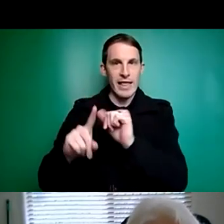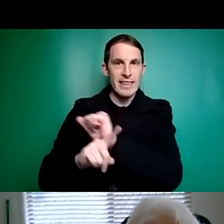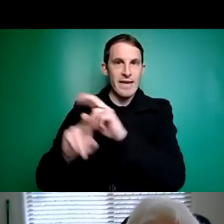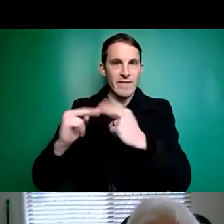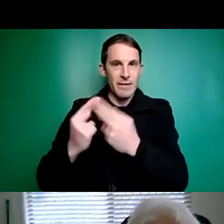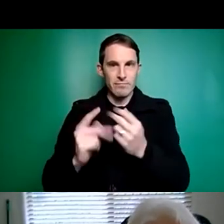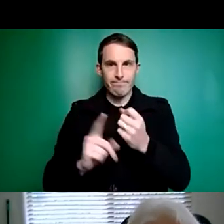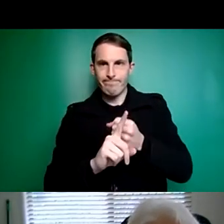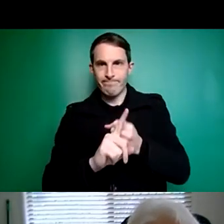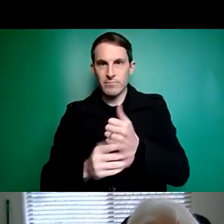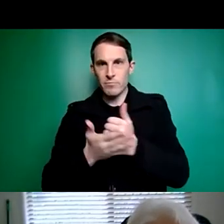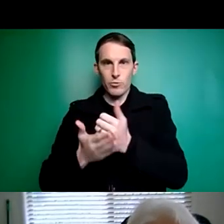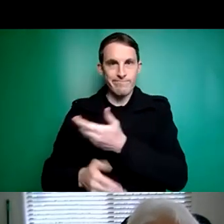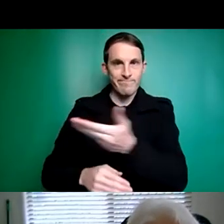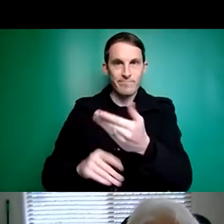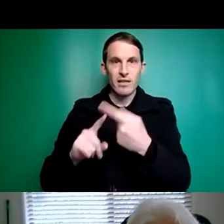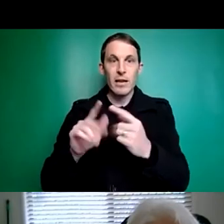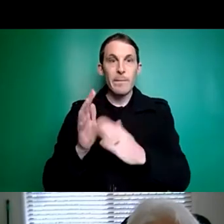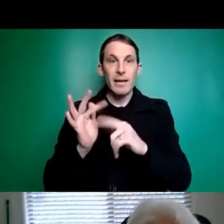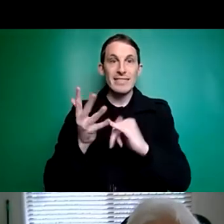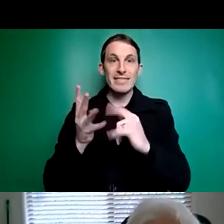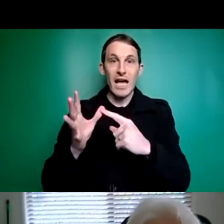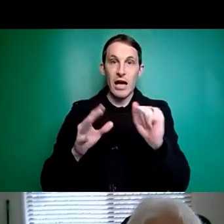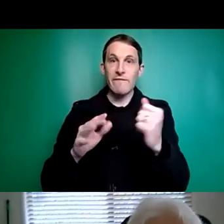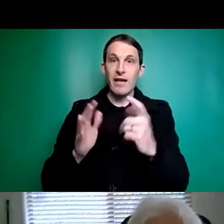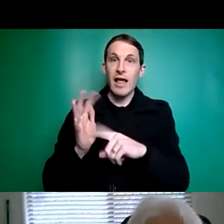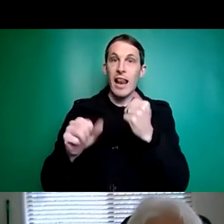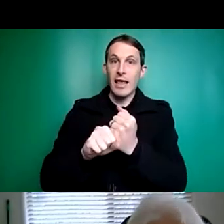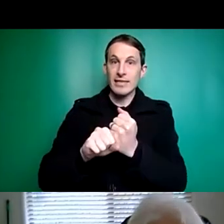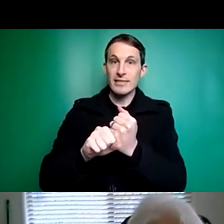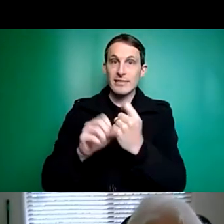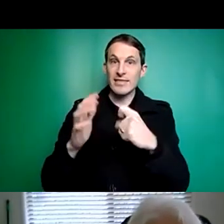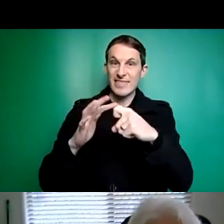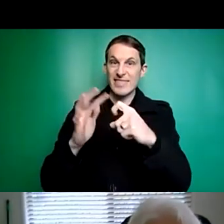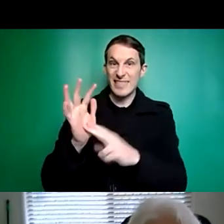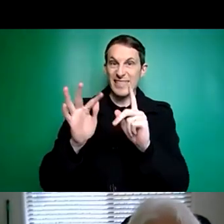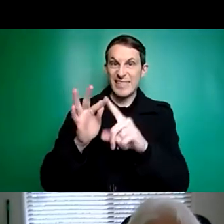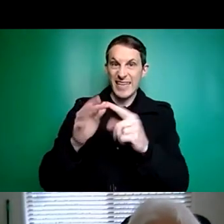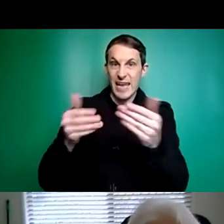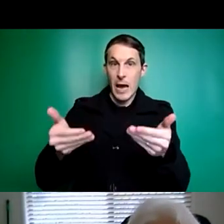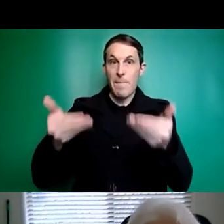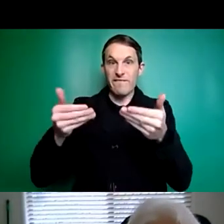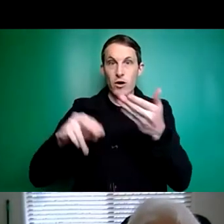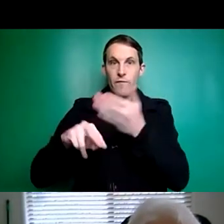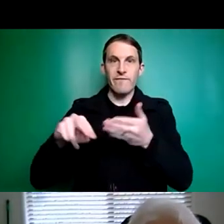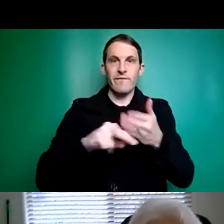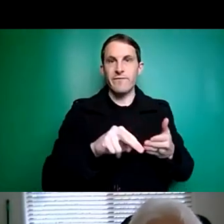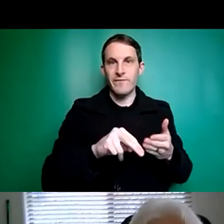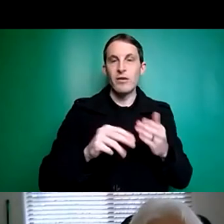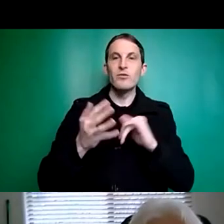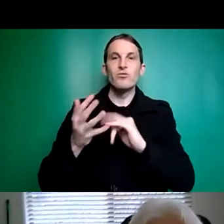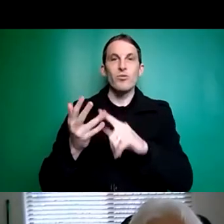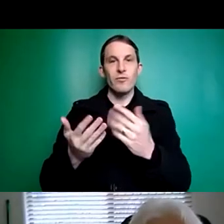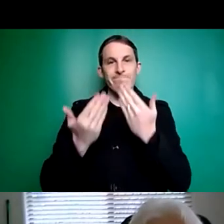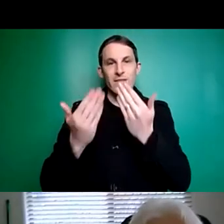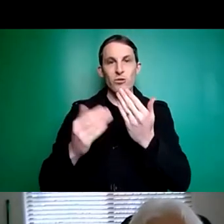And Melissa is also an above-knee amputee. So it's great to have you with us and you